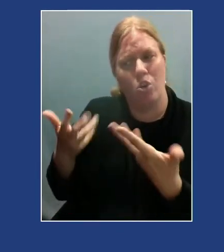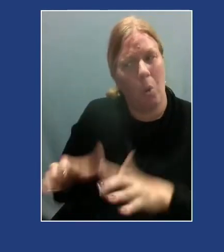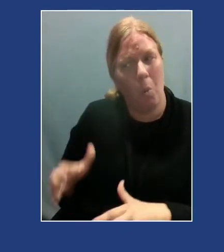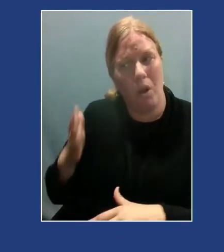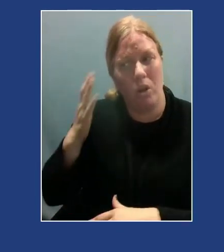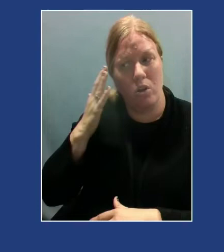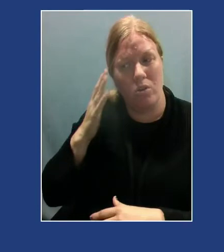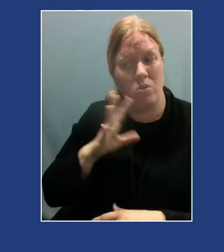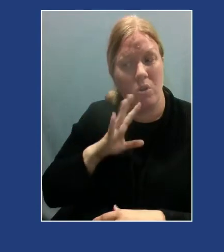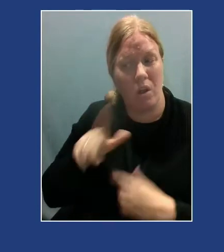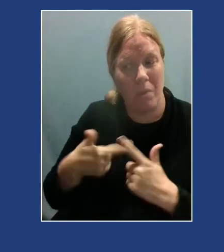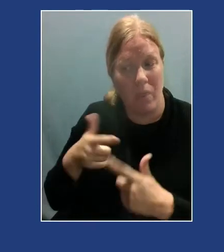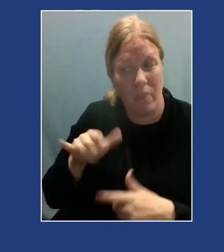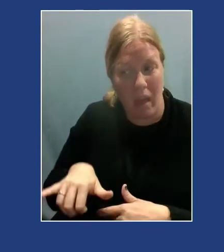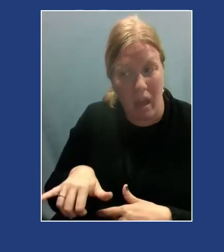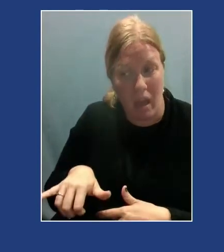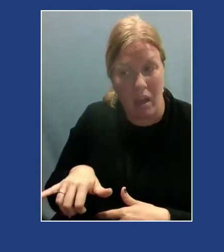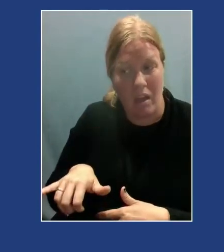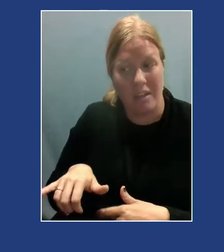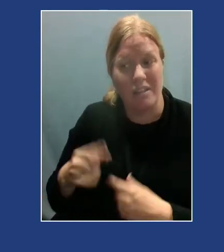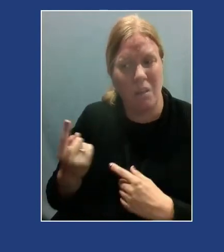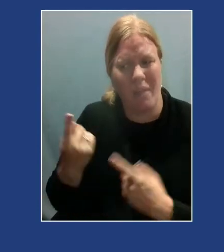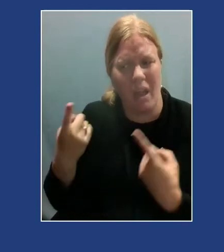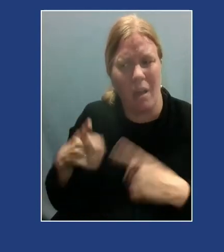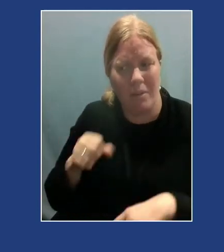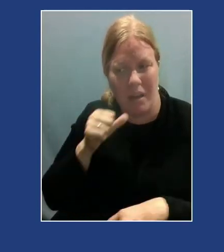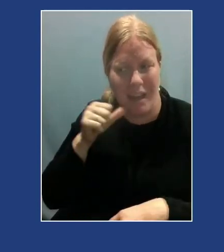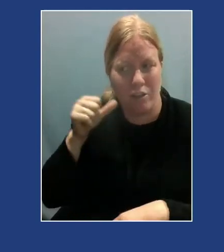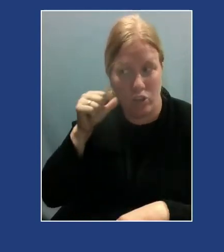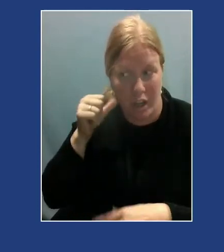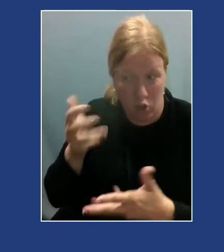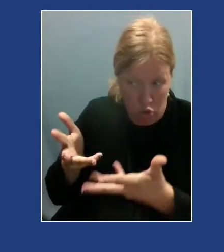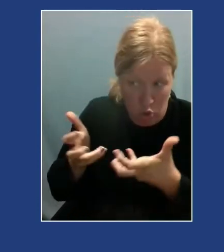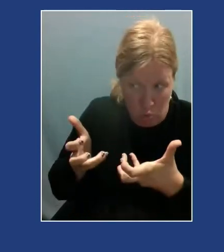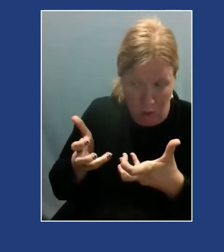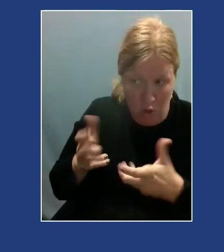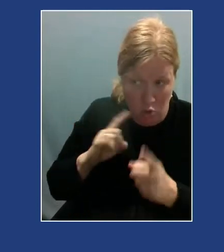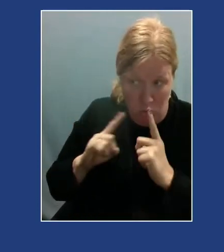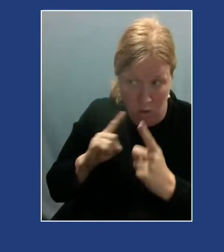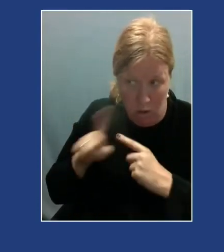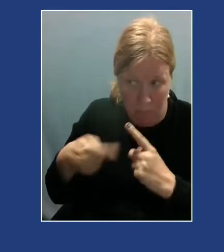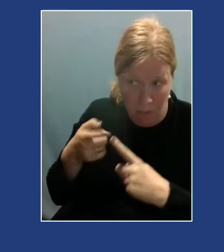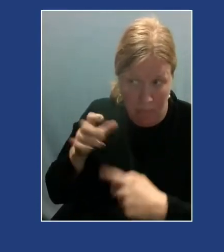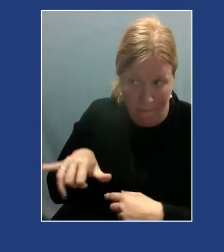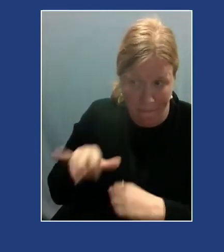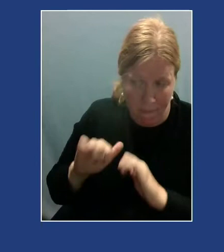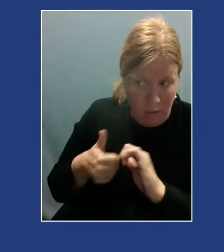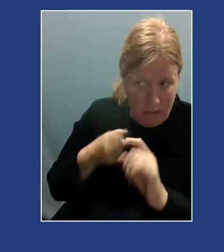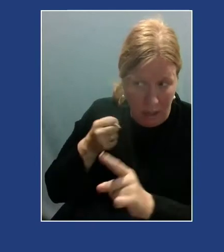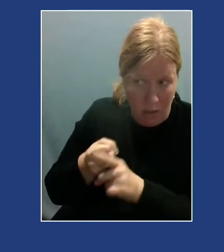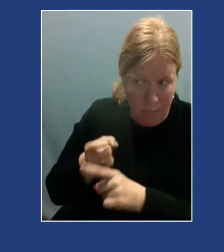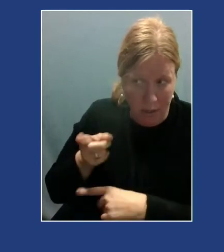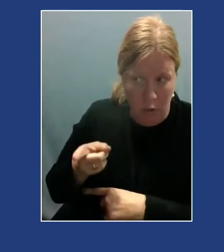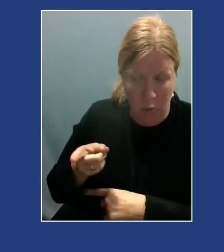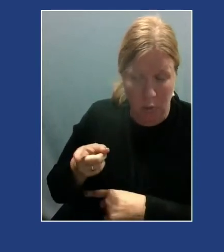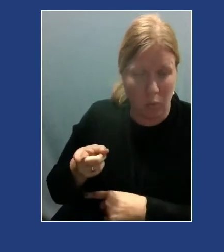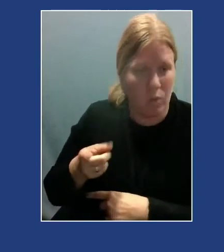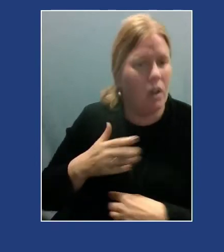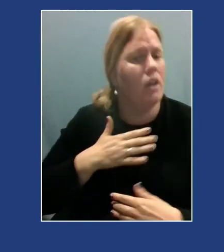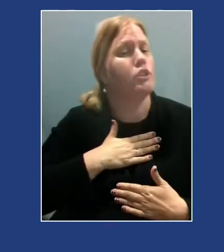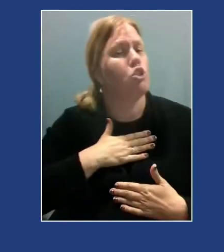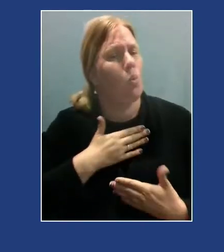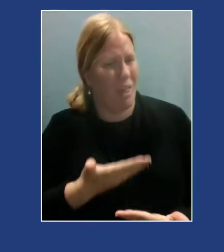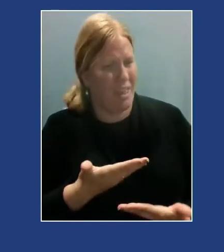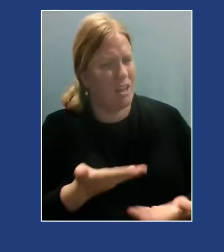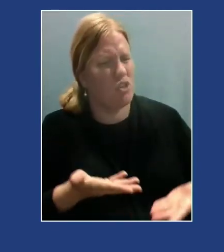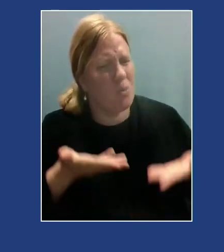Is that something that we need to actually make time for in our time together? How is that impacting you? It's being willing to bring to the